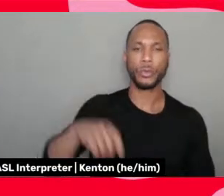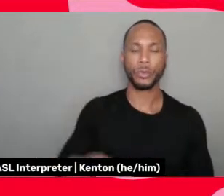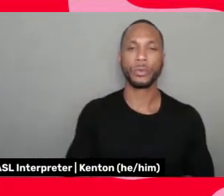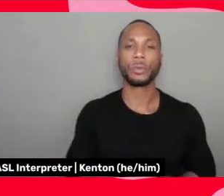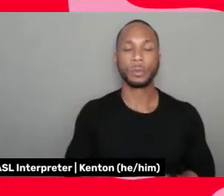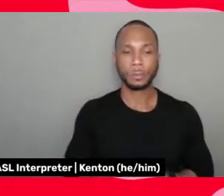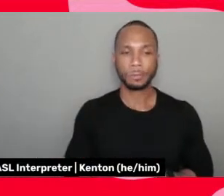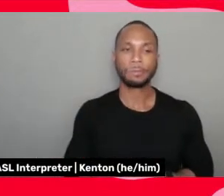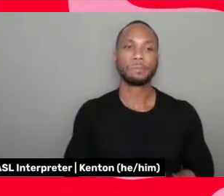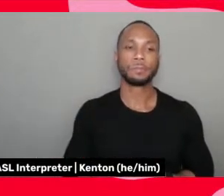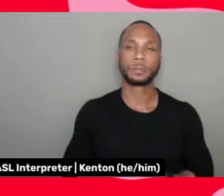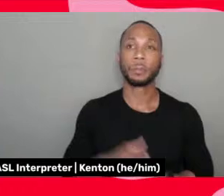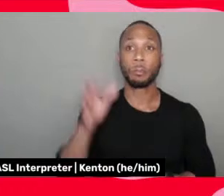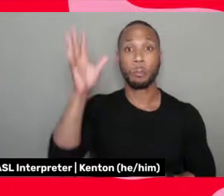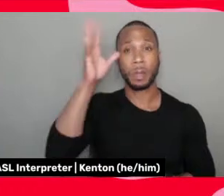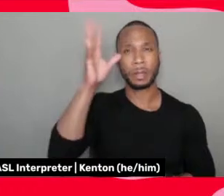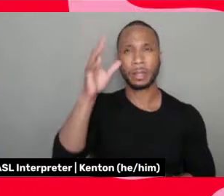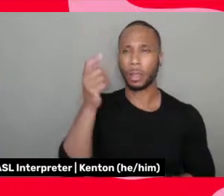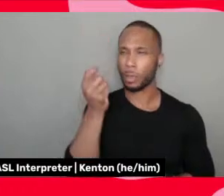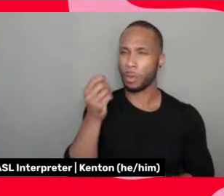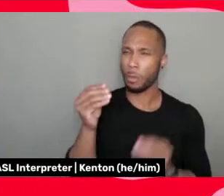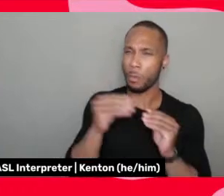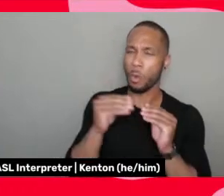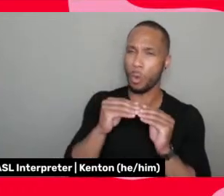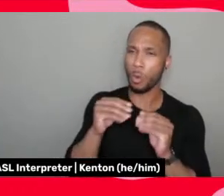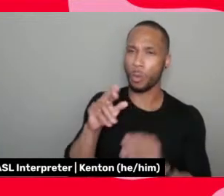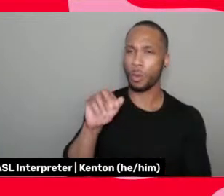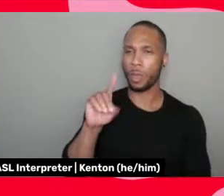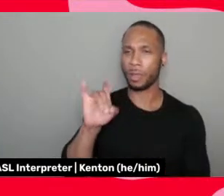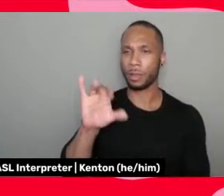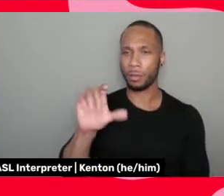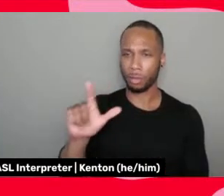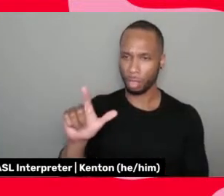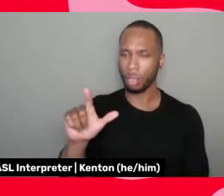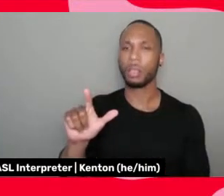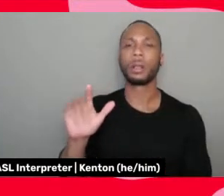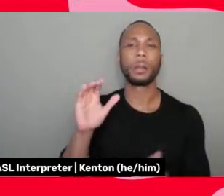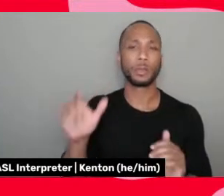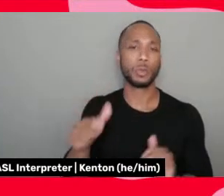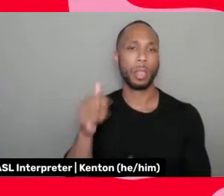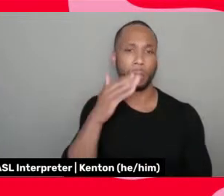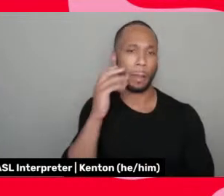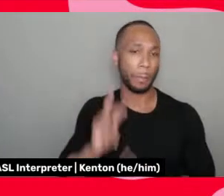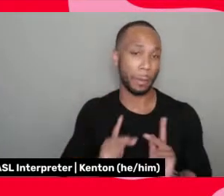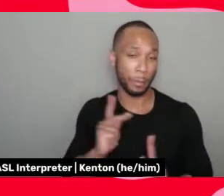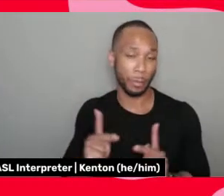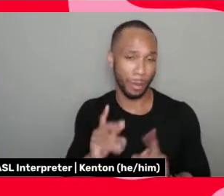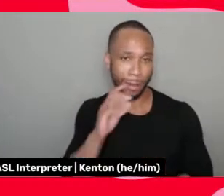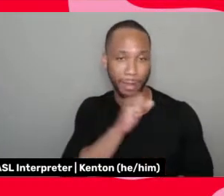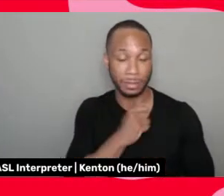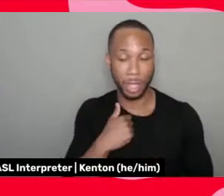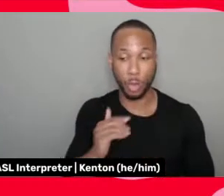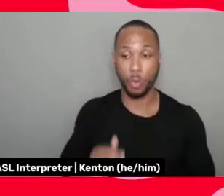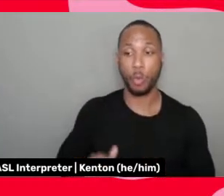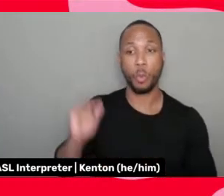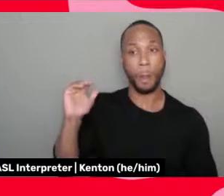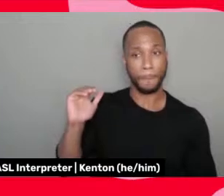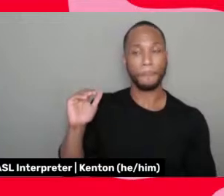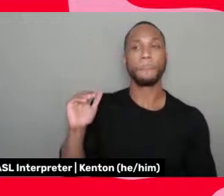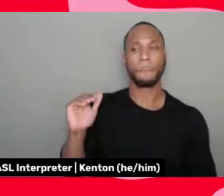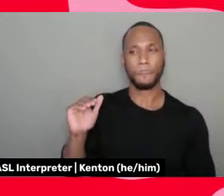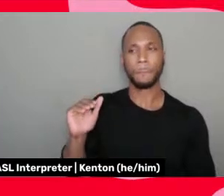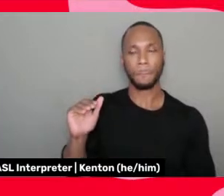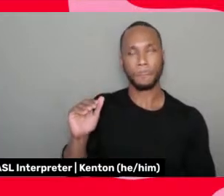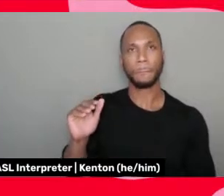he was a little bit more radical in his thinking than, than other black people. I guess I grew up around, um, there